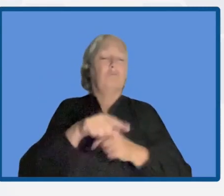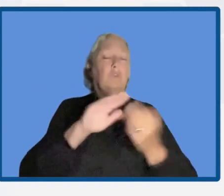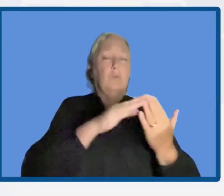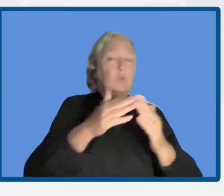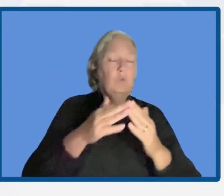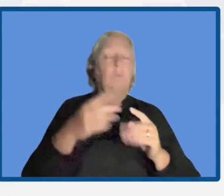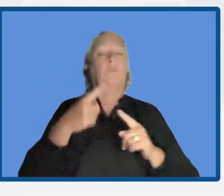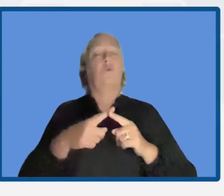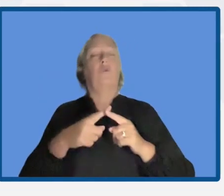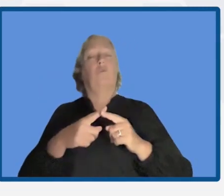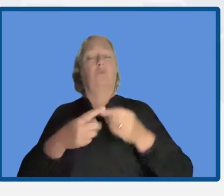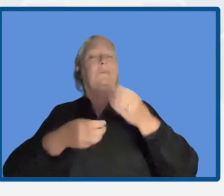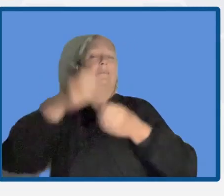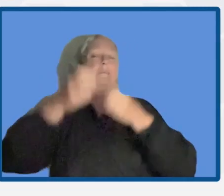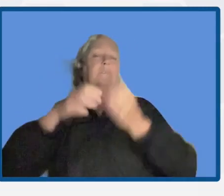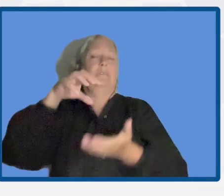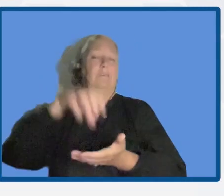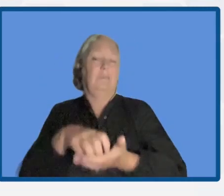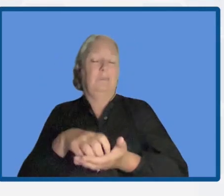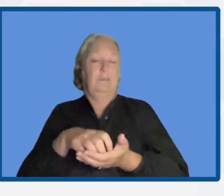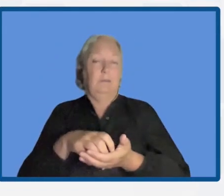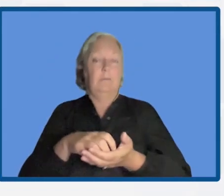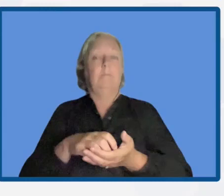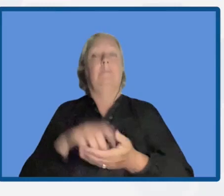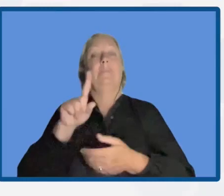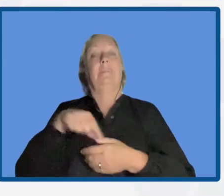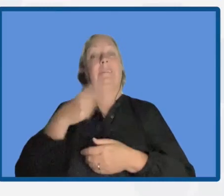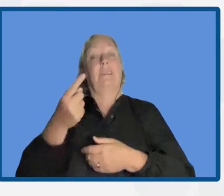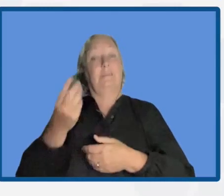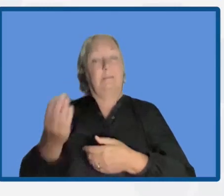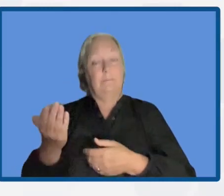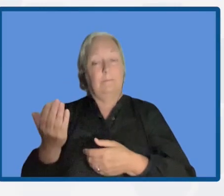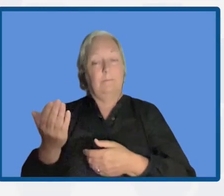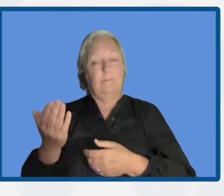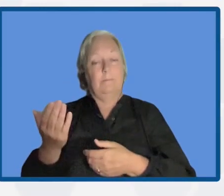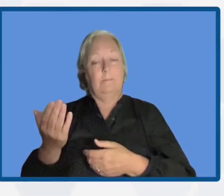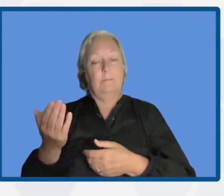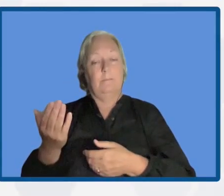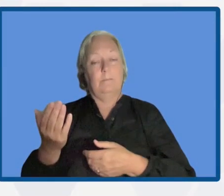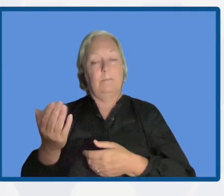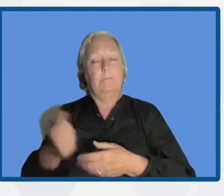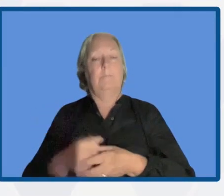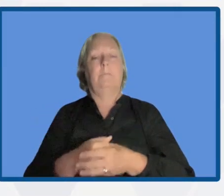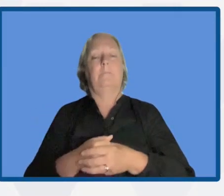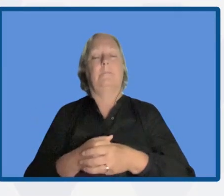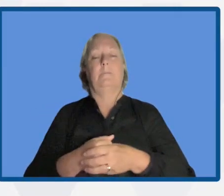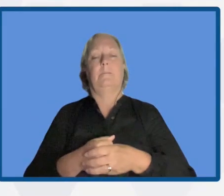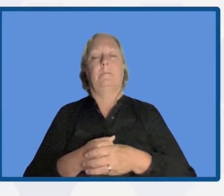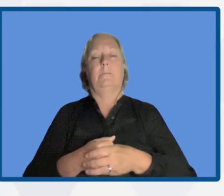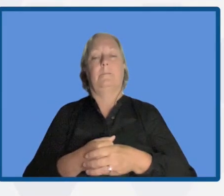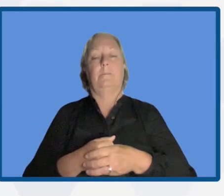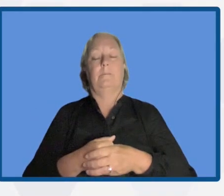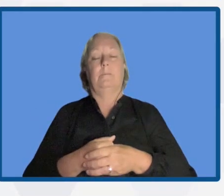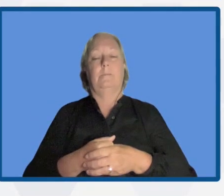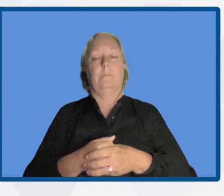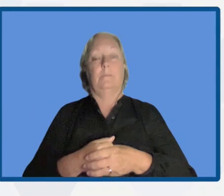In the next slide, you